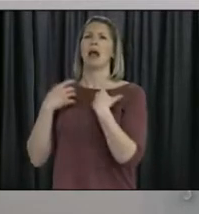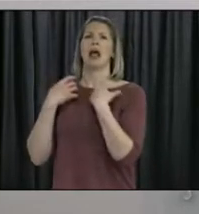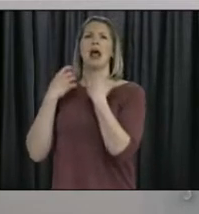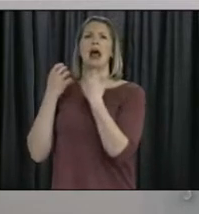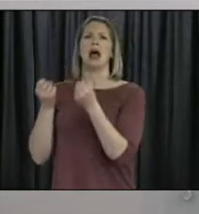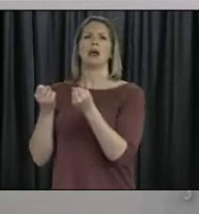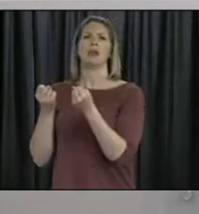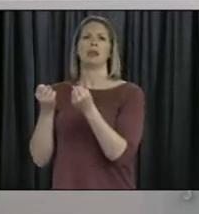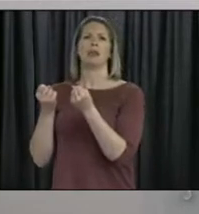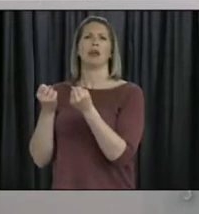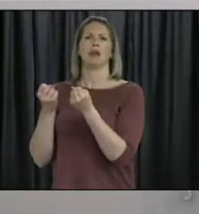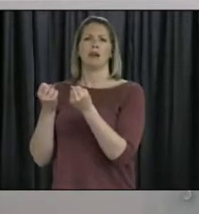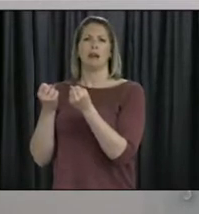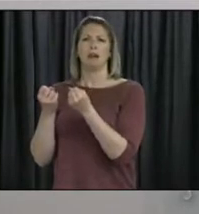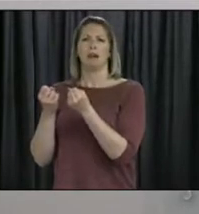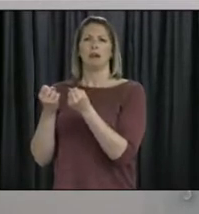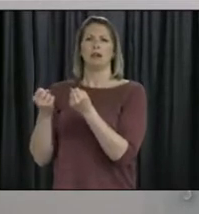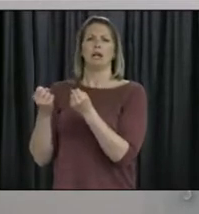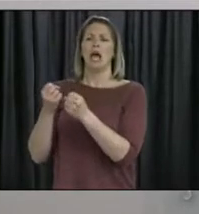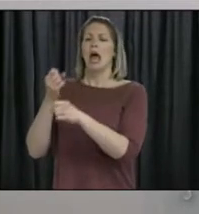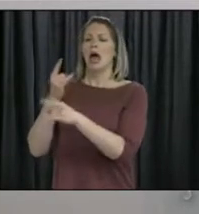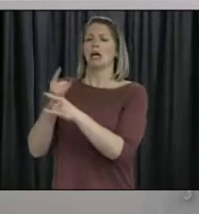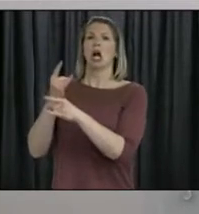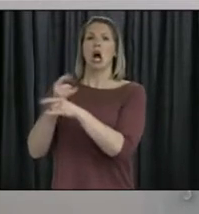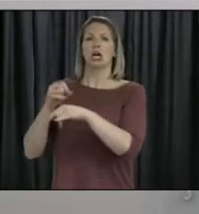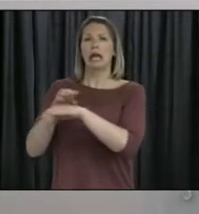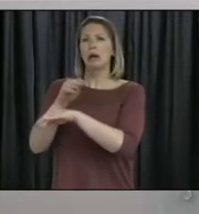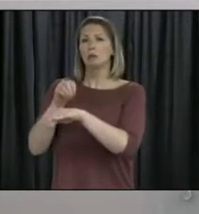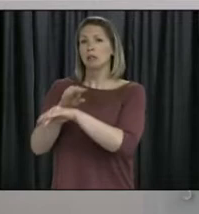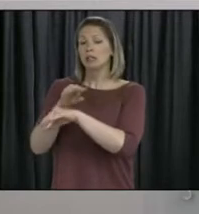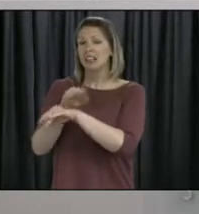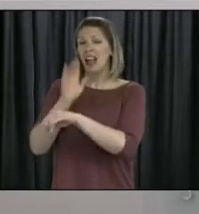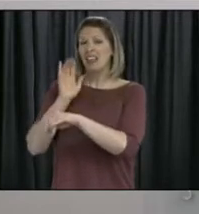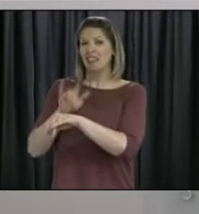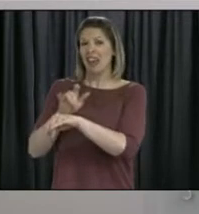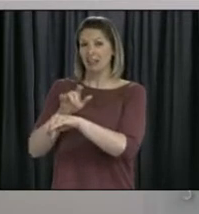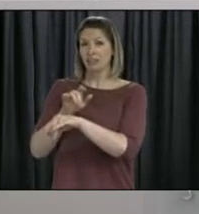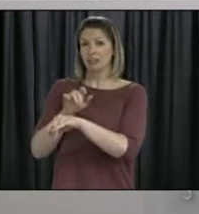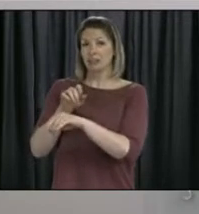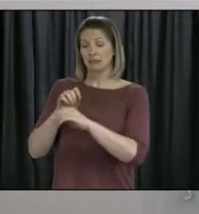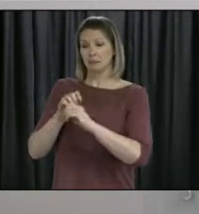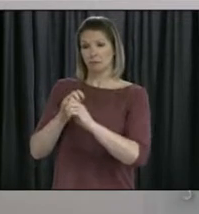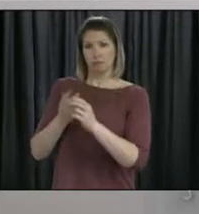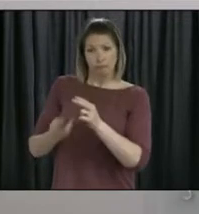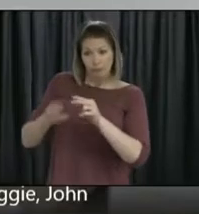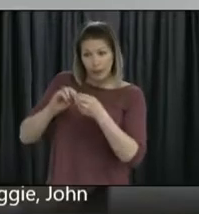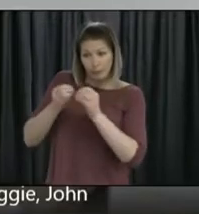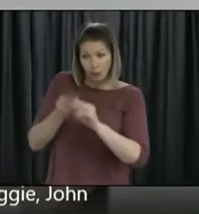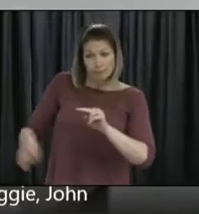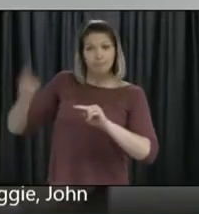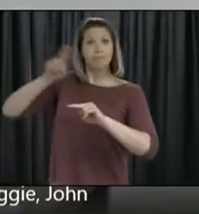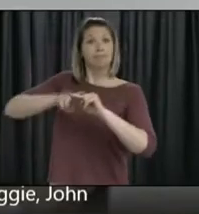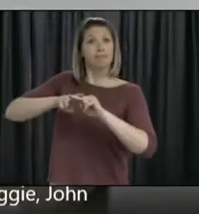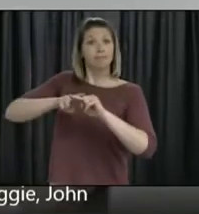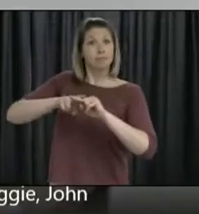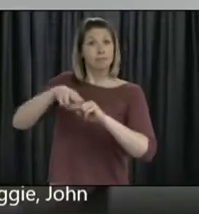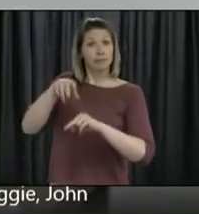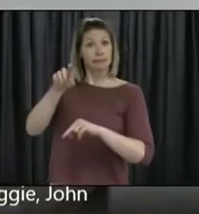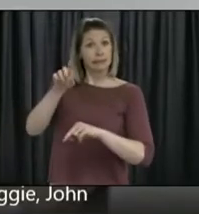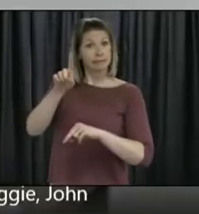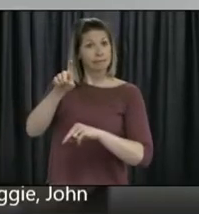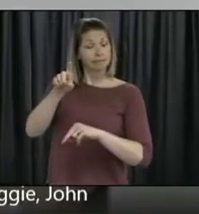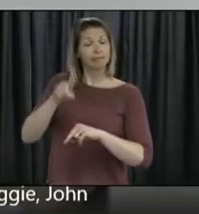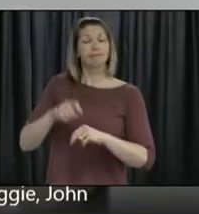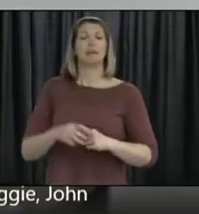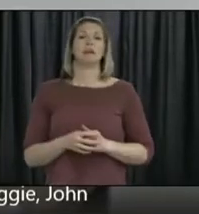pandemic measures came in place? Thank you very much, Peter. That's an excellent question. The short answer is I